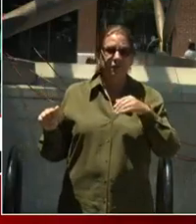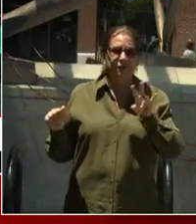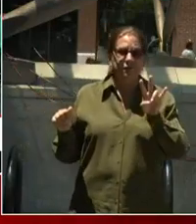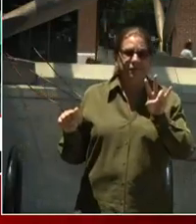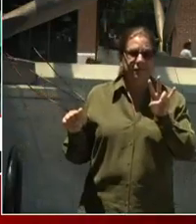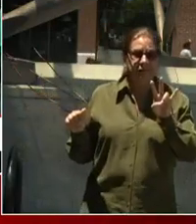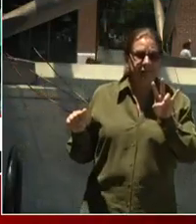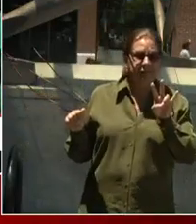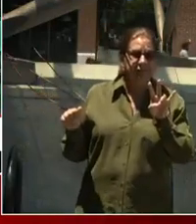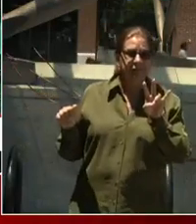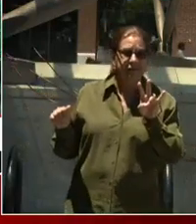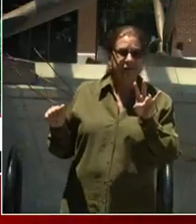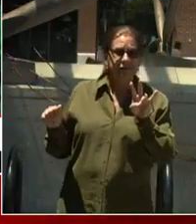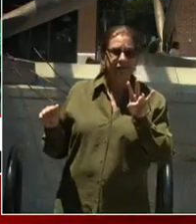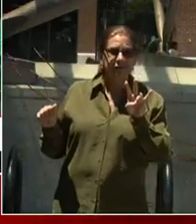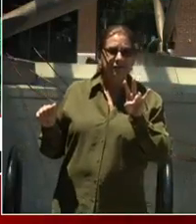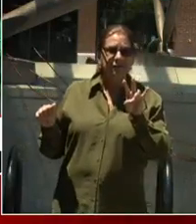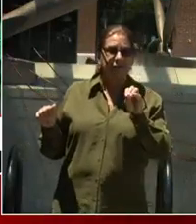vaccine shot.